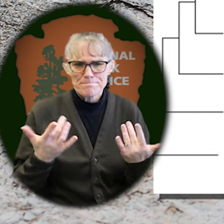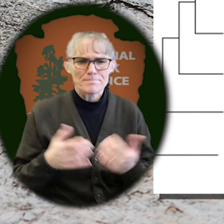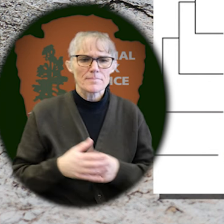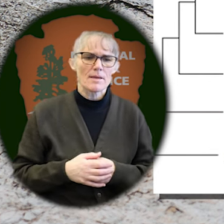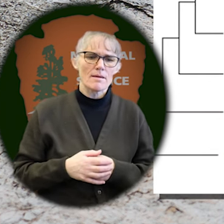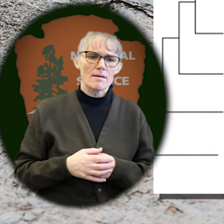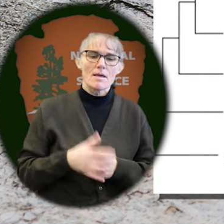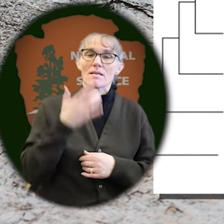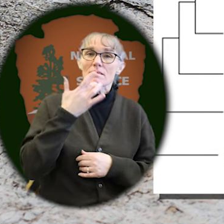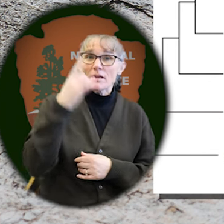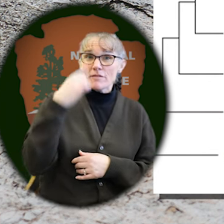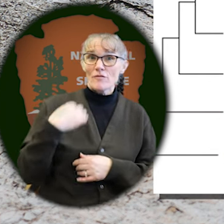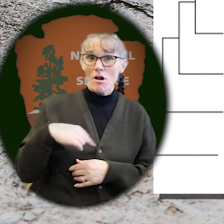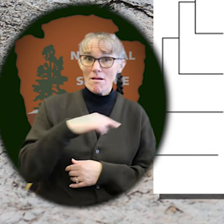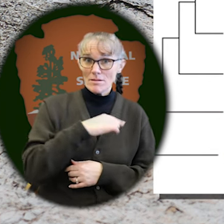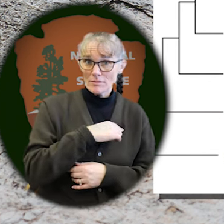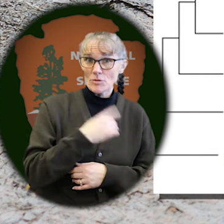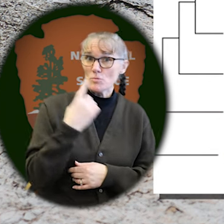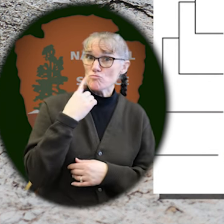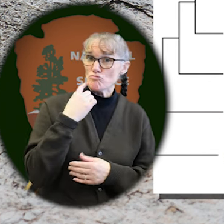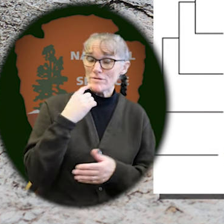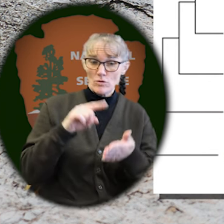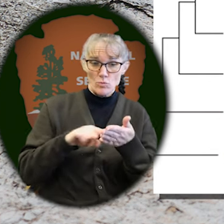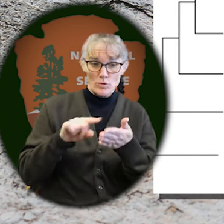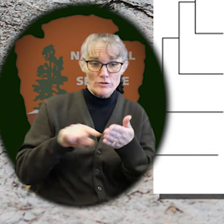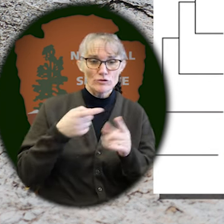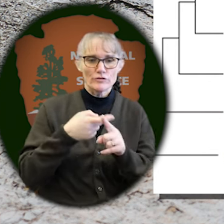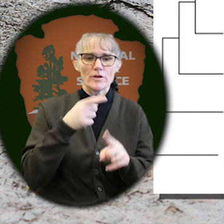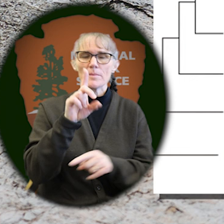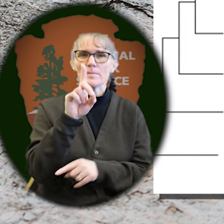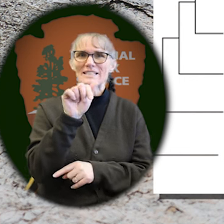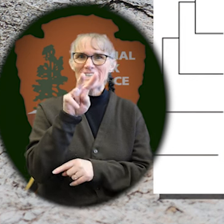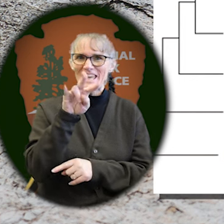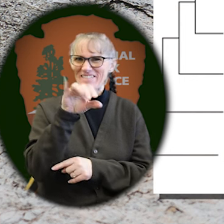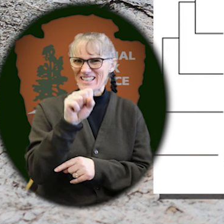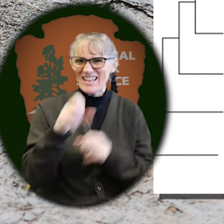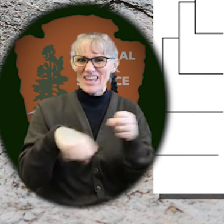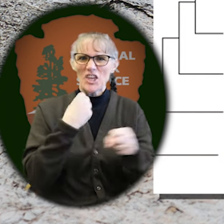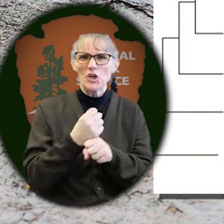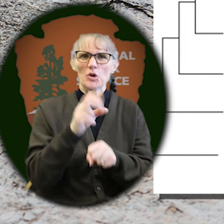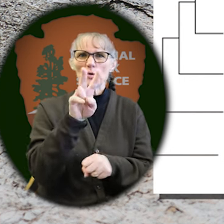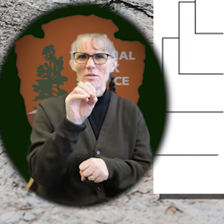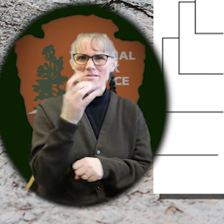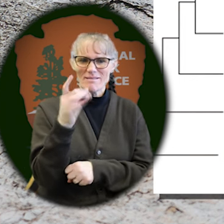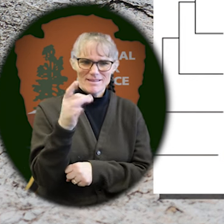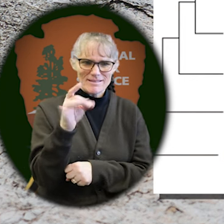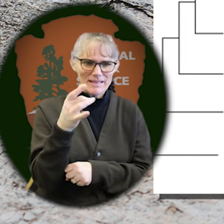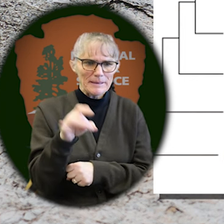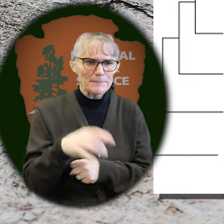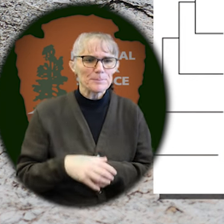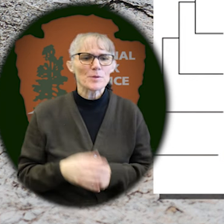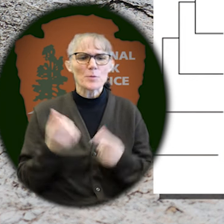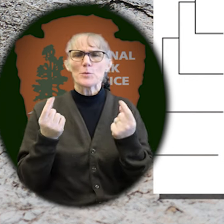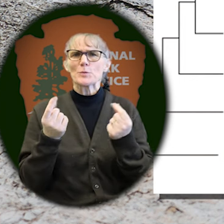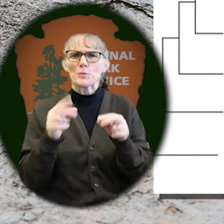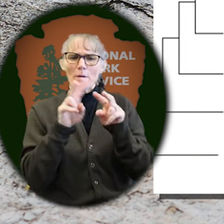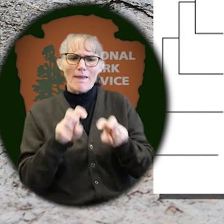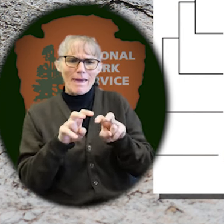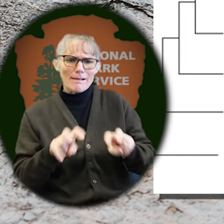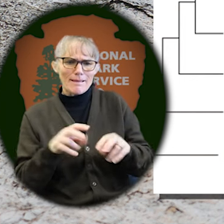on? Lucky for us, there's a recent research done by Davis in 2018 where they looked at